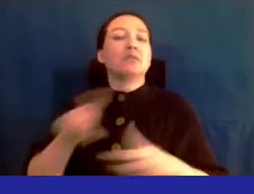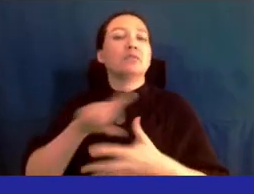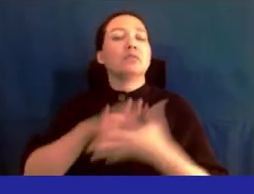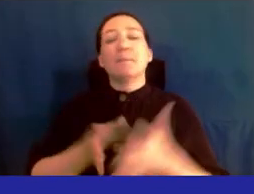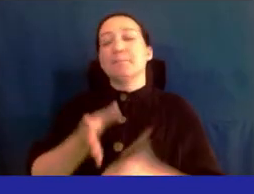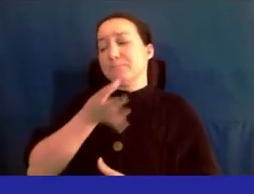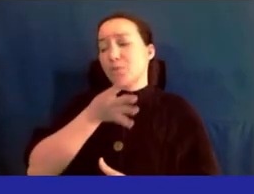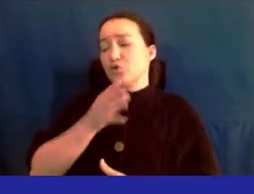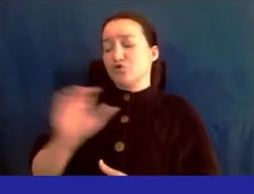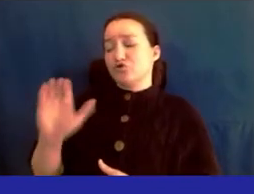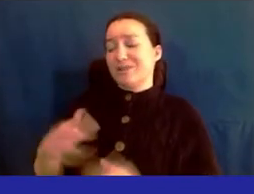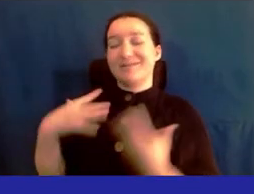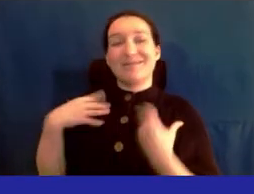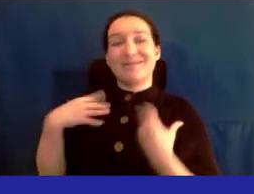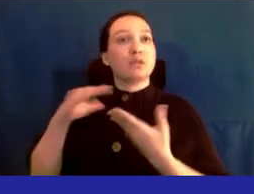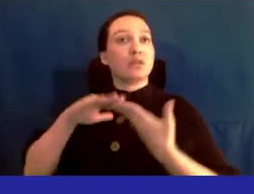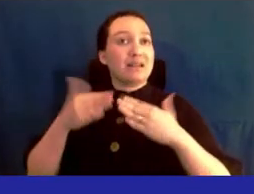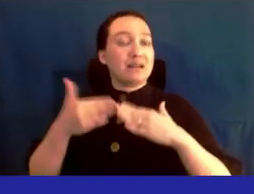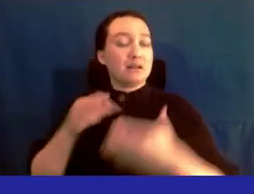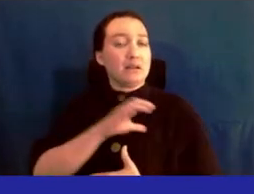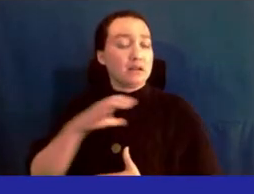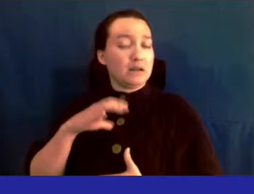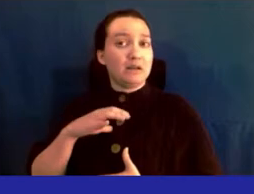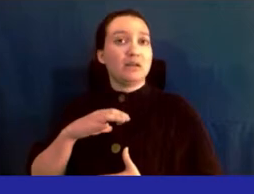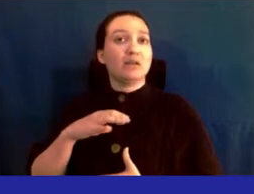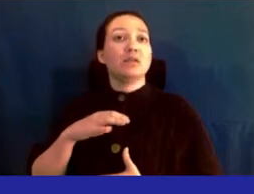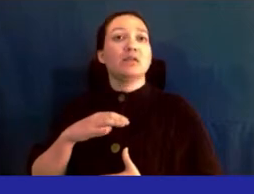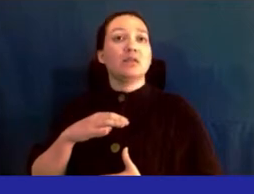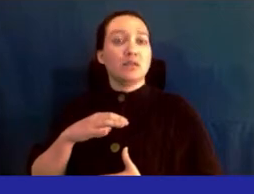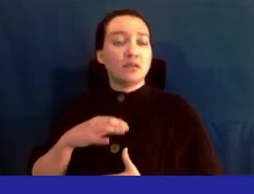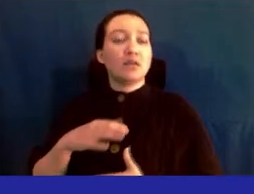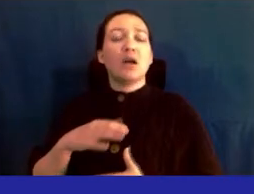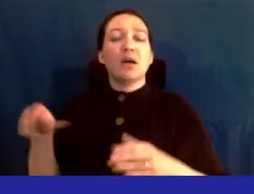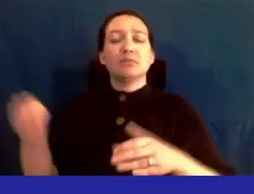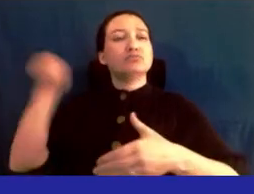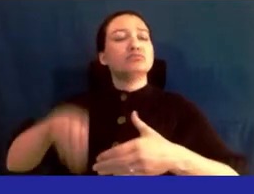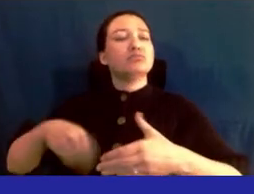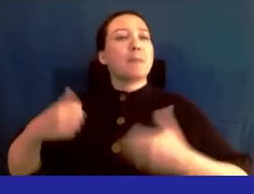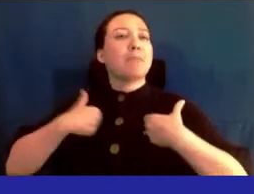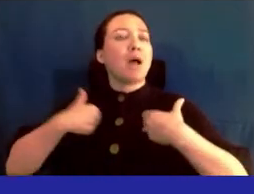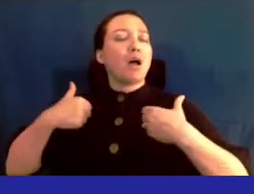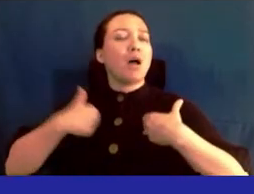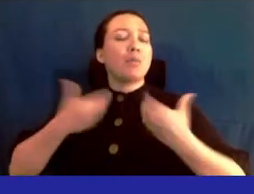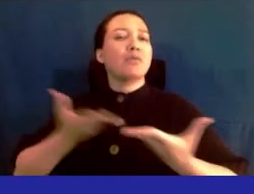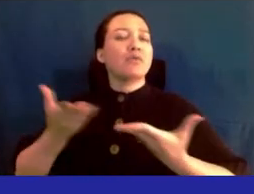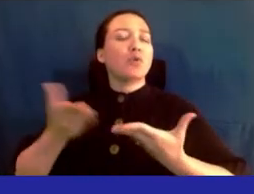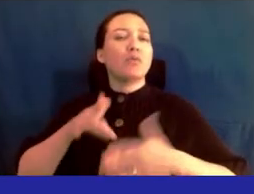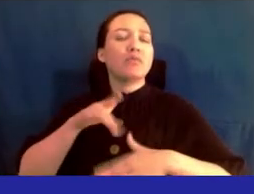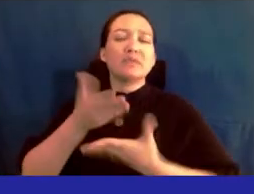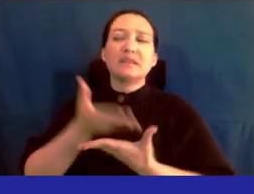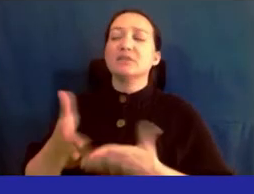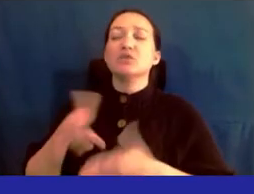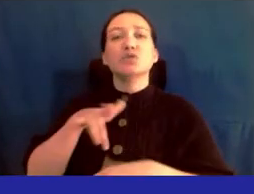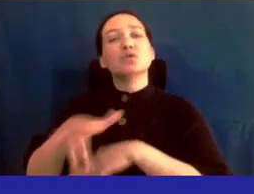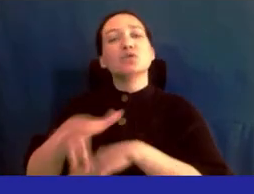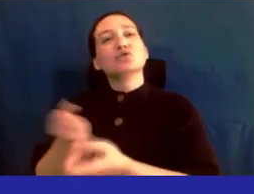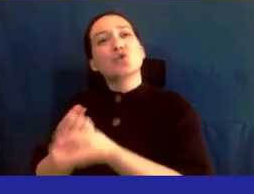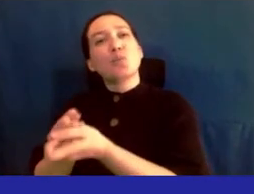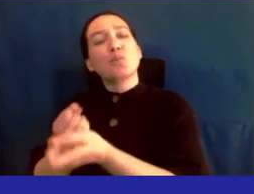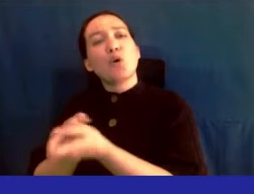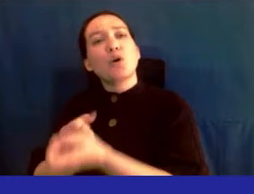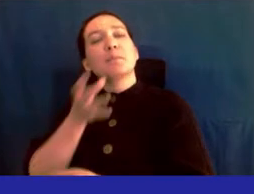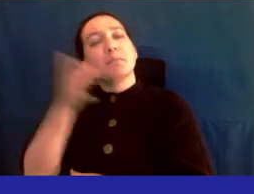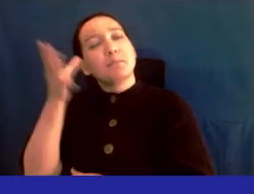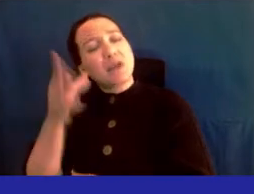maternal and child health committee to deliver bag-filled items to support the parents and preemies during their NICU journey.